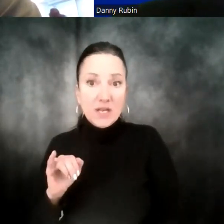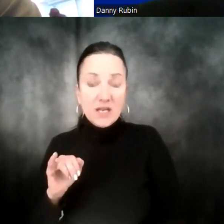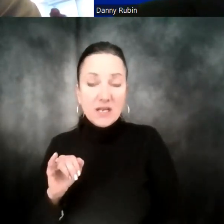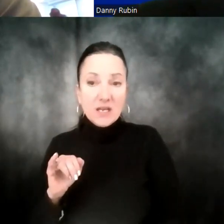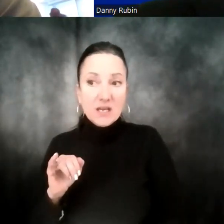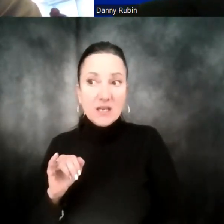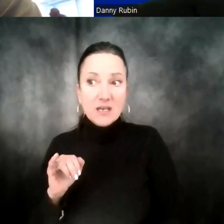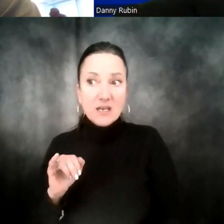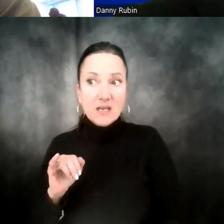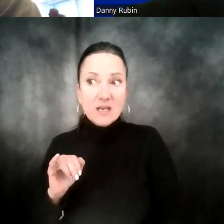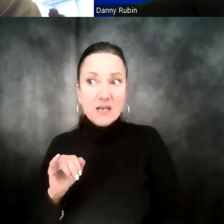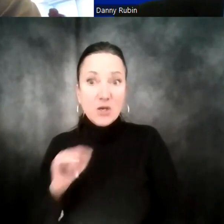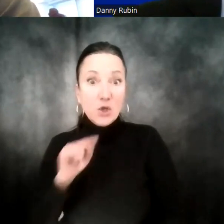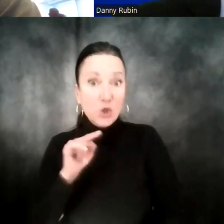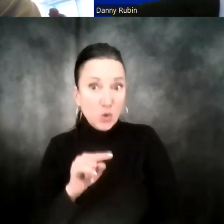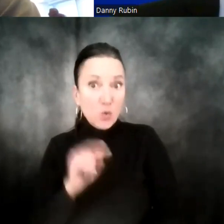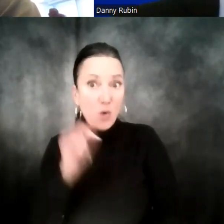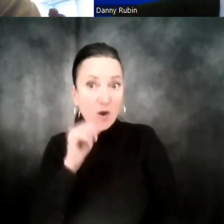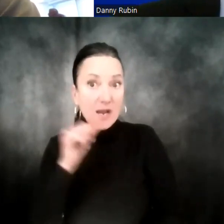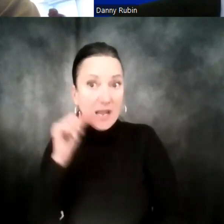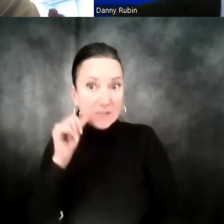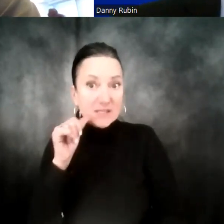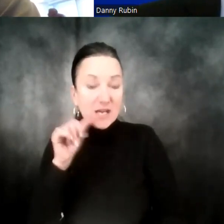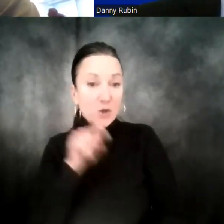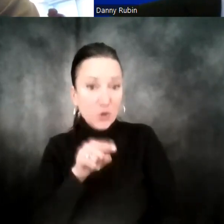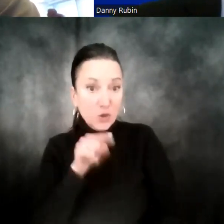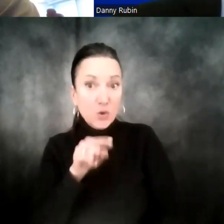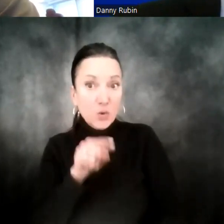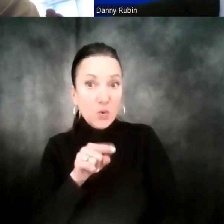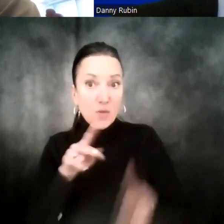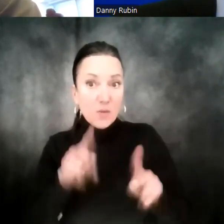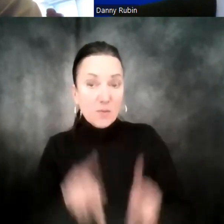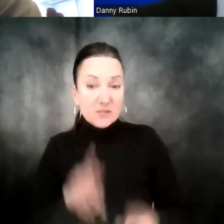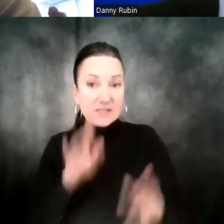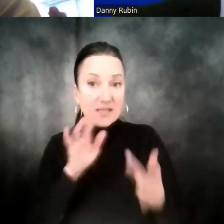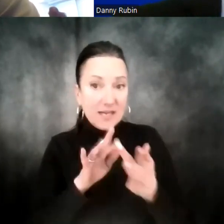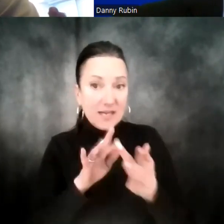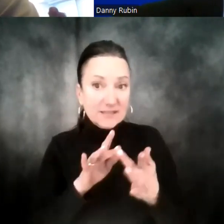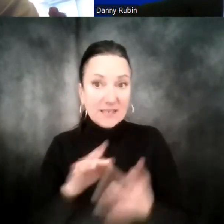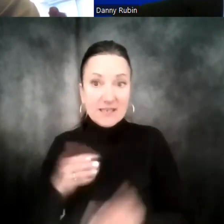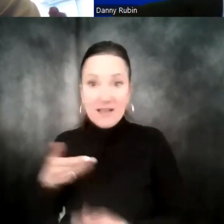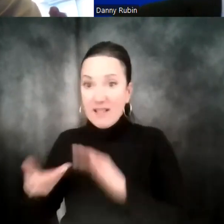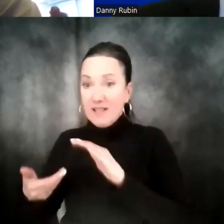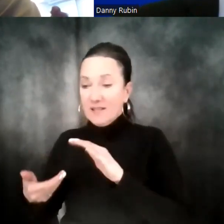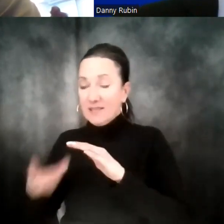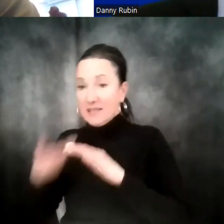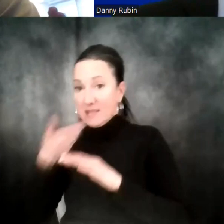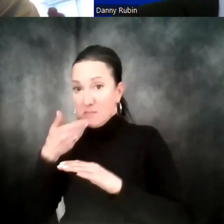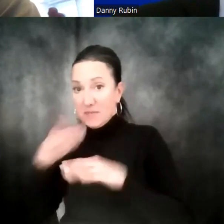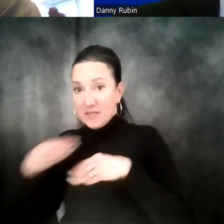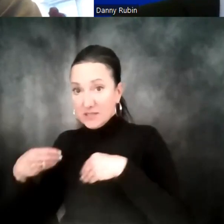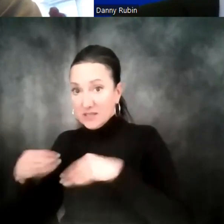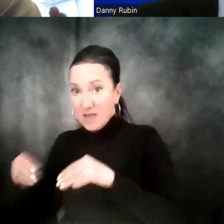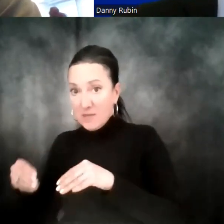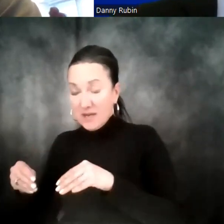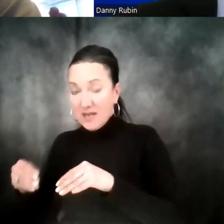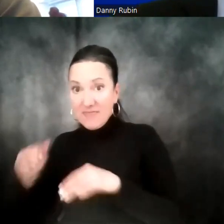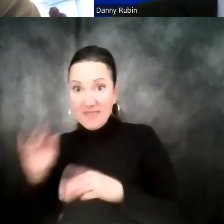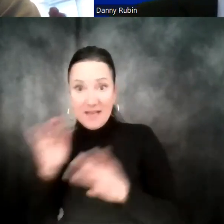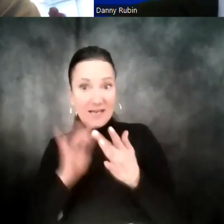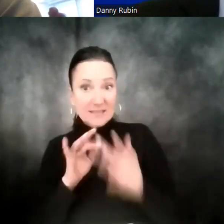you are Amazon, right? Like, you're the one they talk to, and you're the one they associate with the company. So,